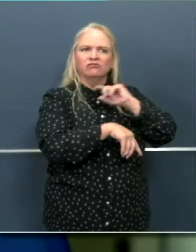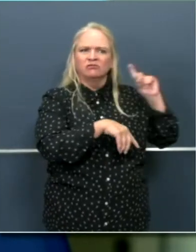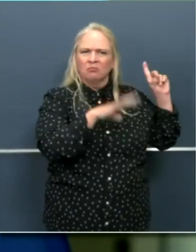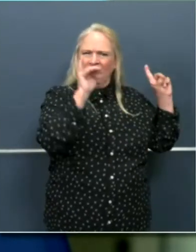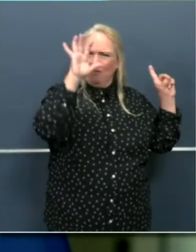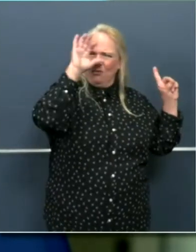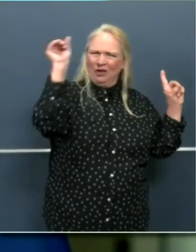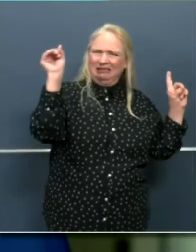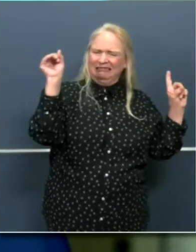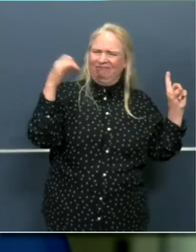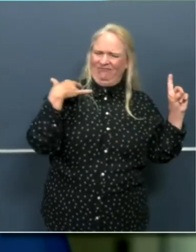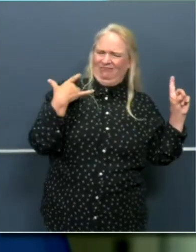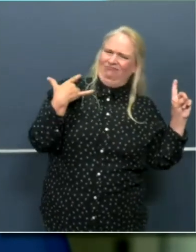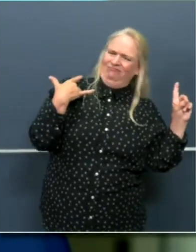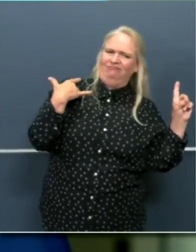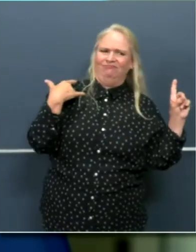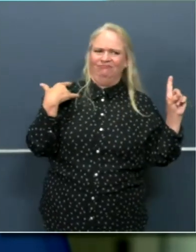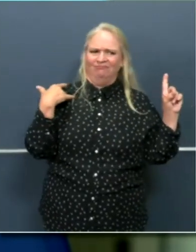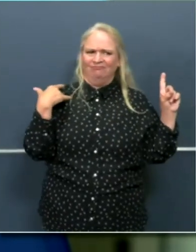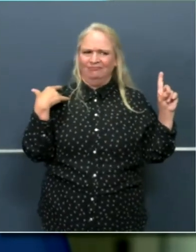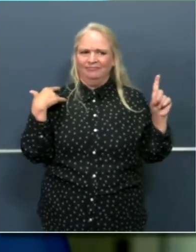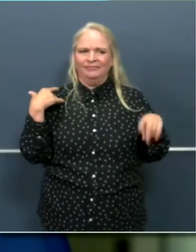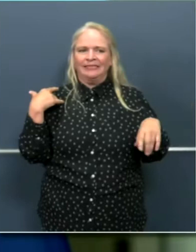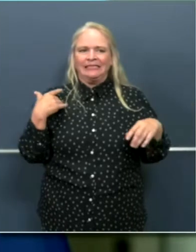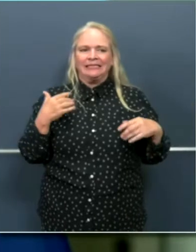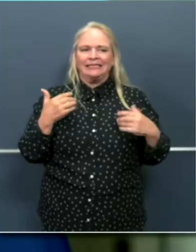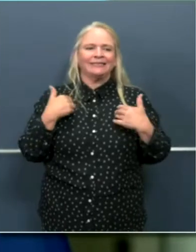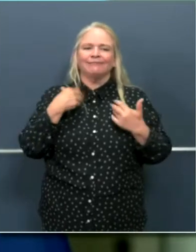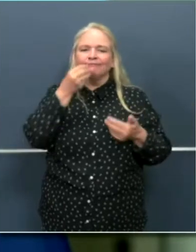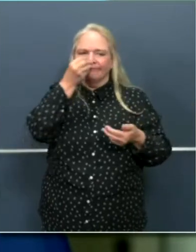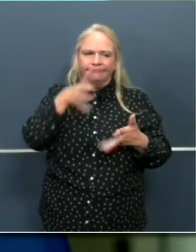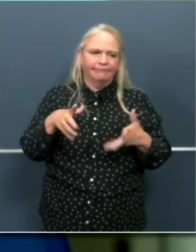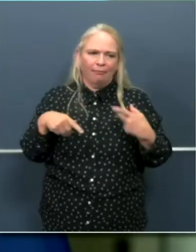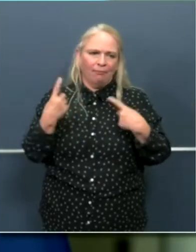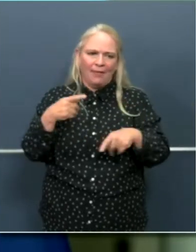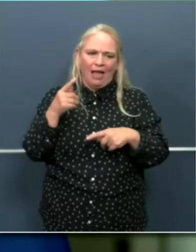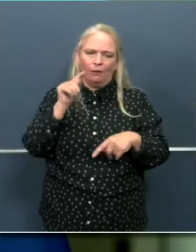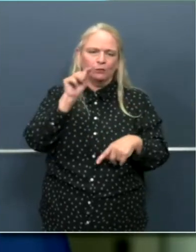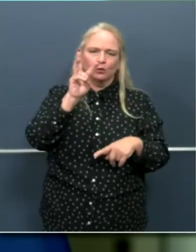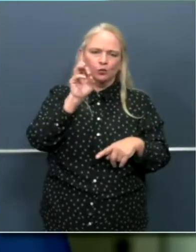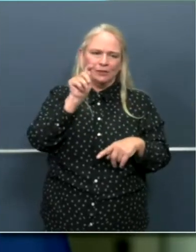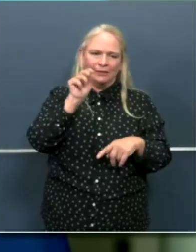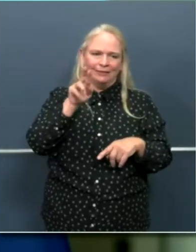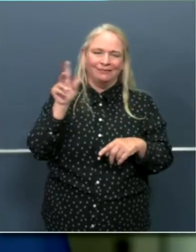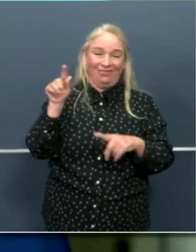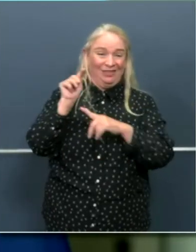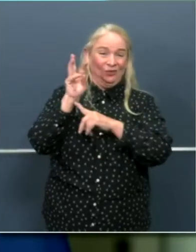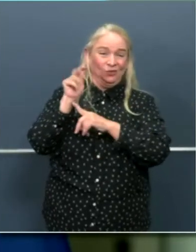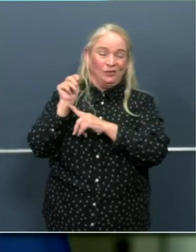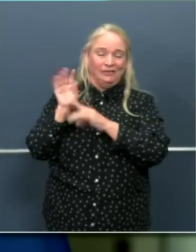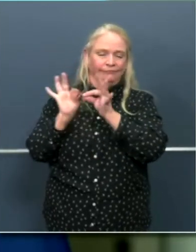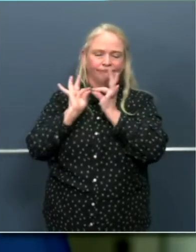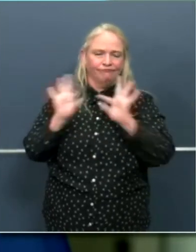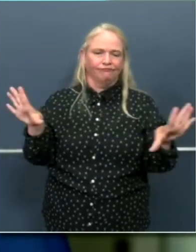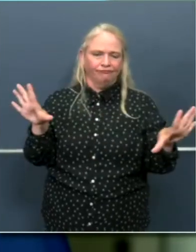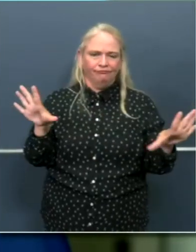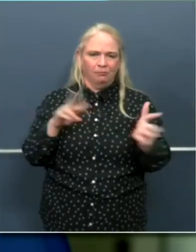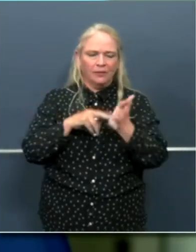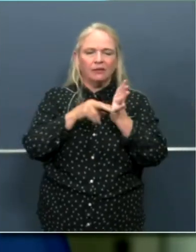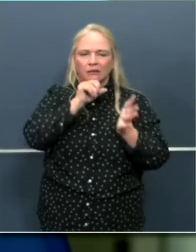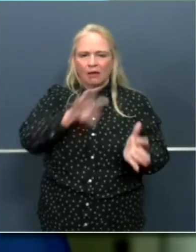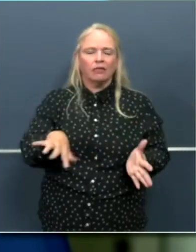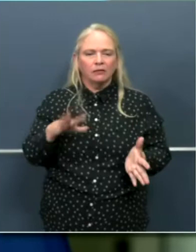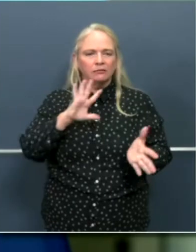I can give you ad nauseum examples of why I've concluded that that's